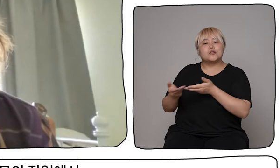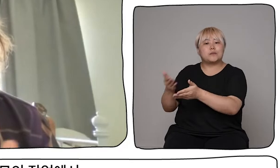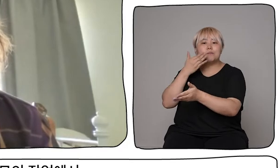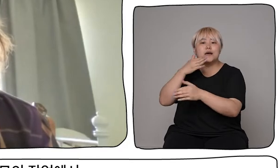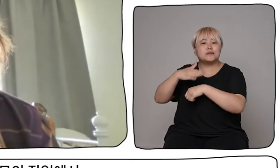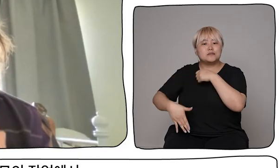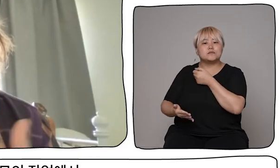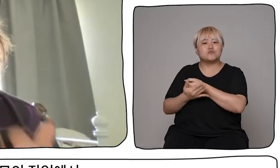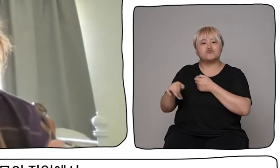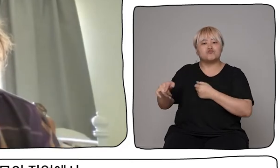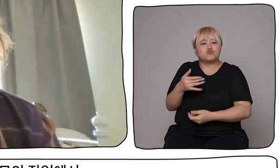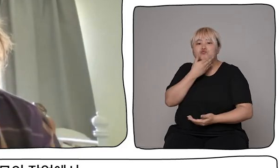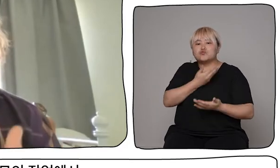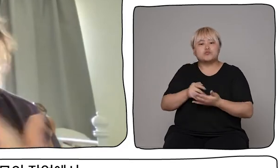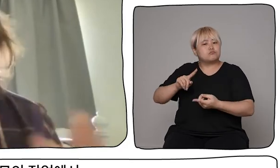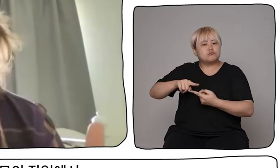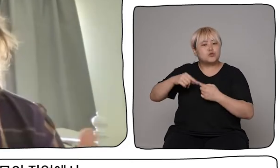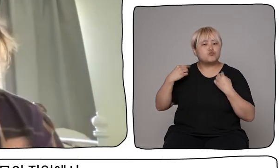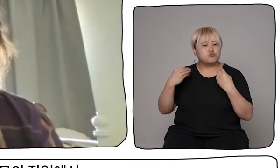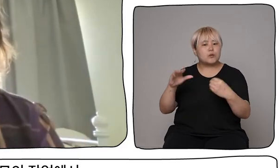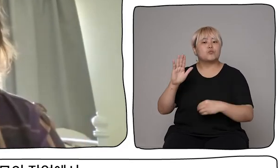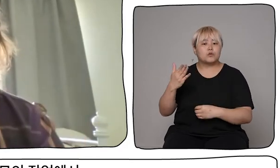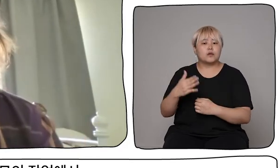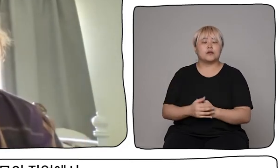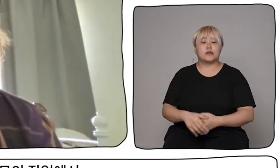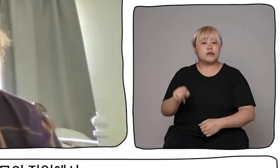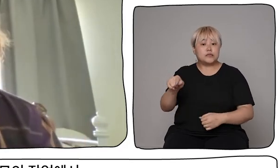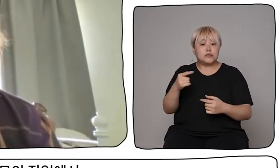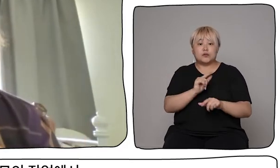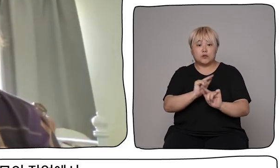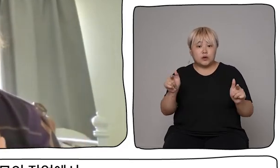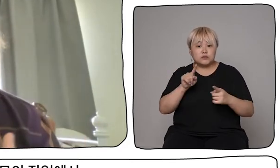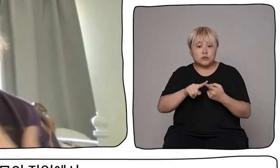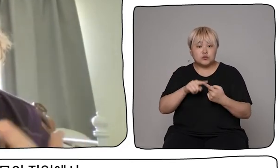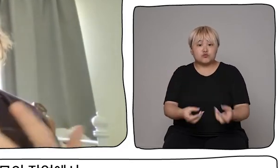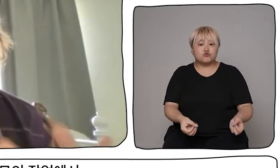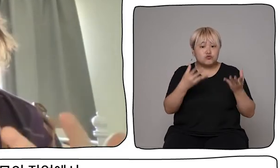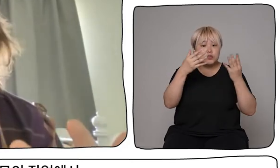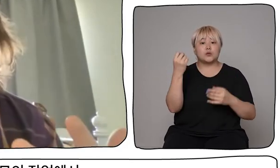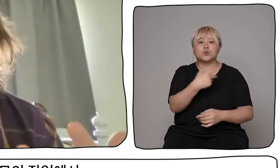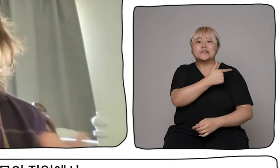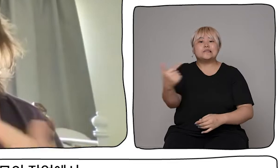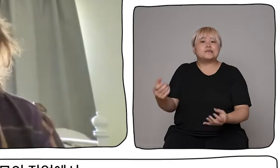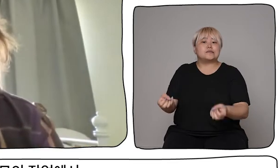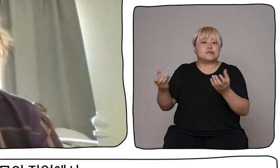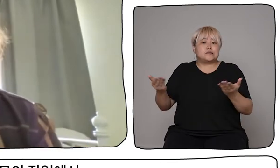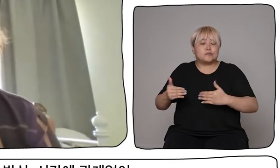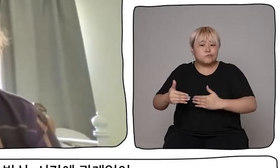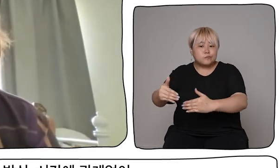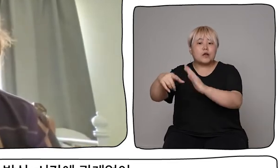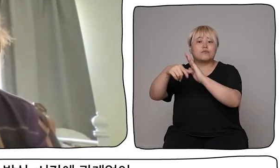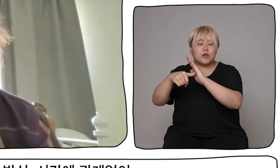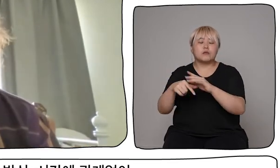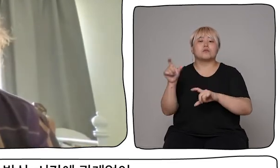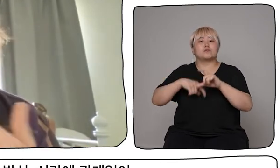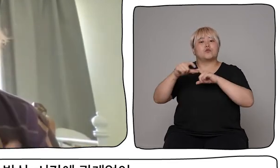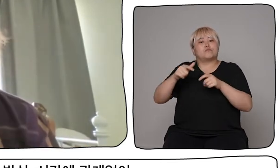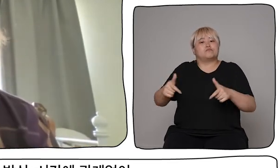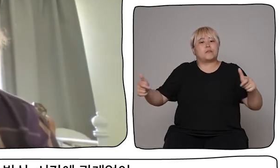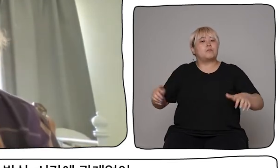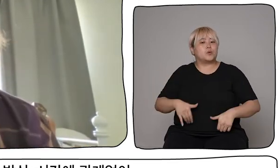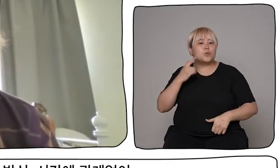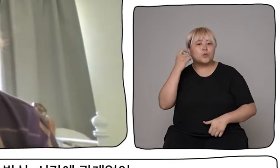digital work that we're making and presenting, particularly as part of festivals and larger bodies of work, allowing people to